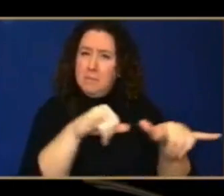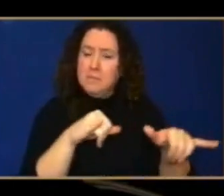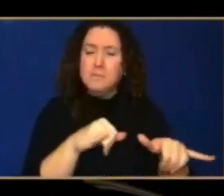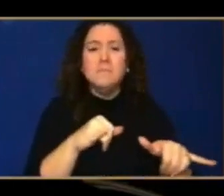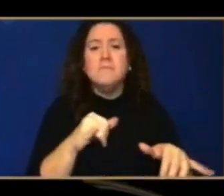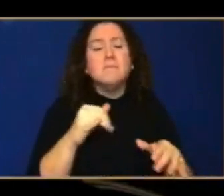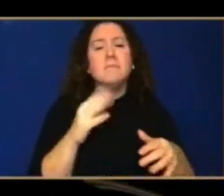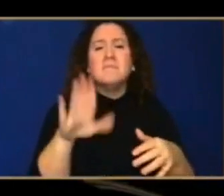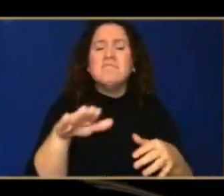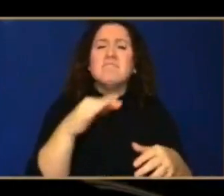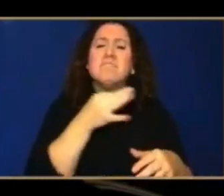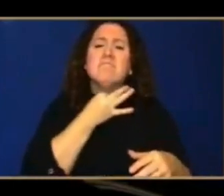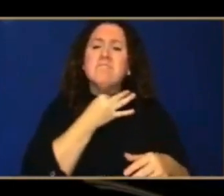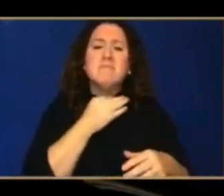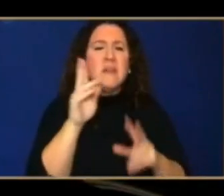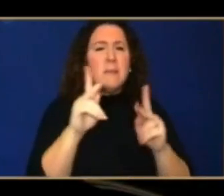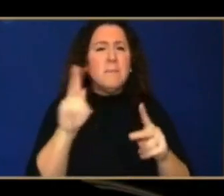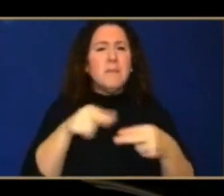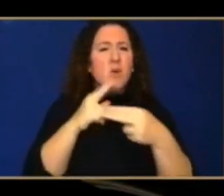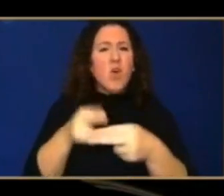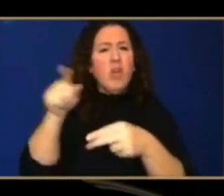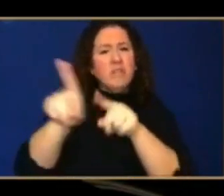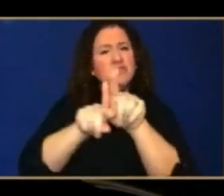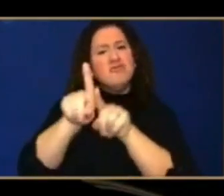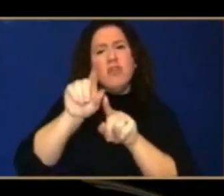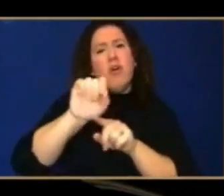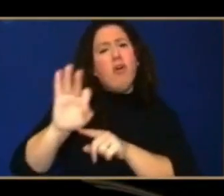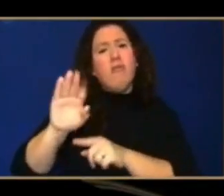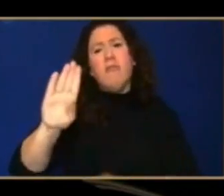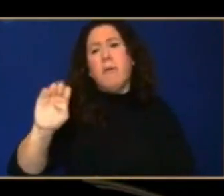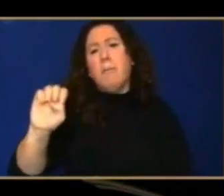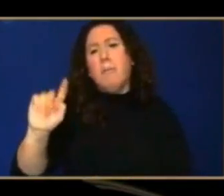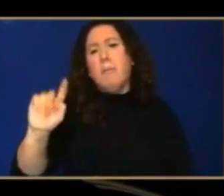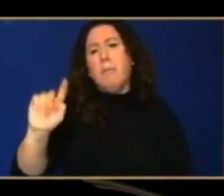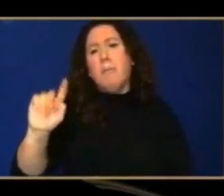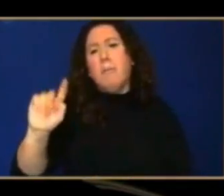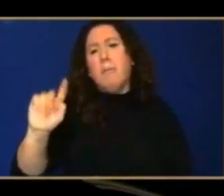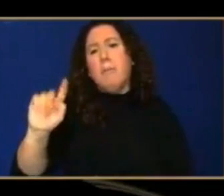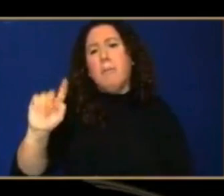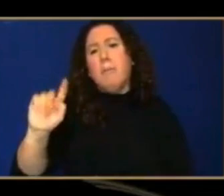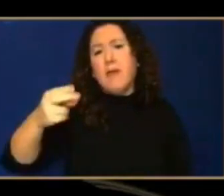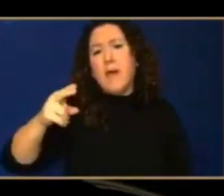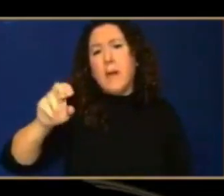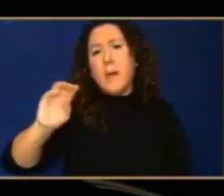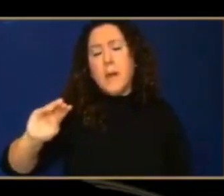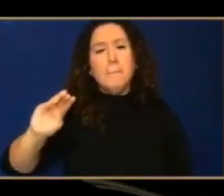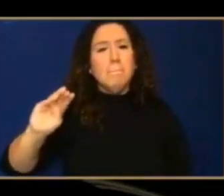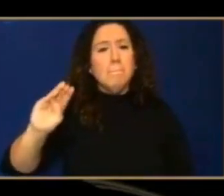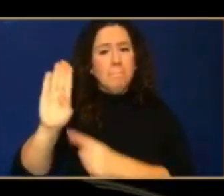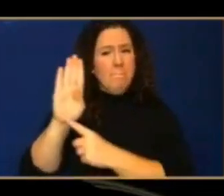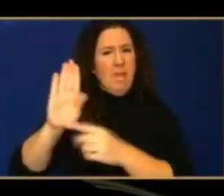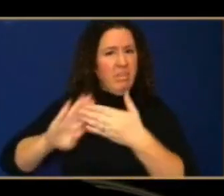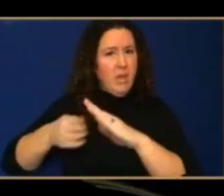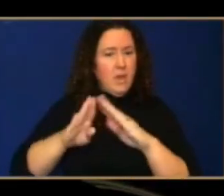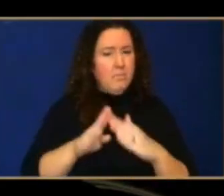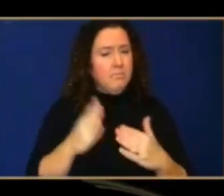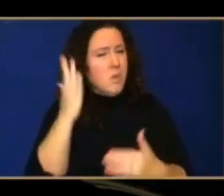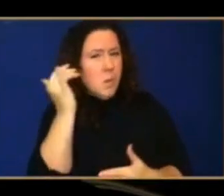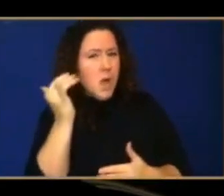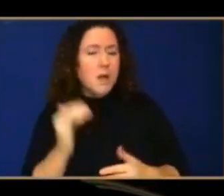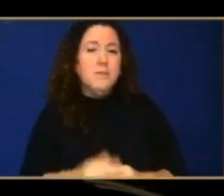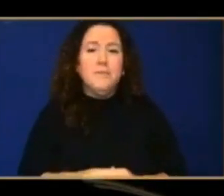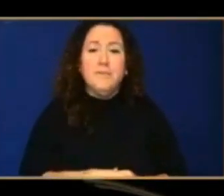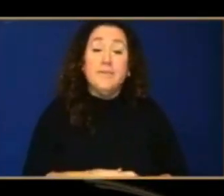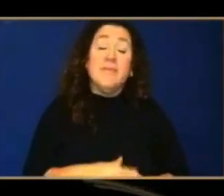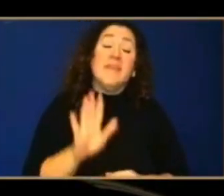So this so called, you know, people have been enchanted by this by the stars and by the sky above us for 1000s and 1000s of years,